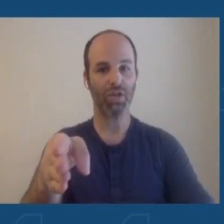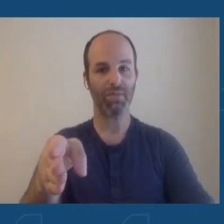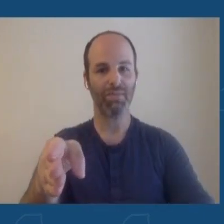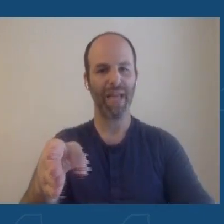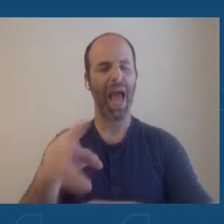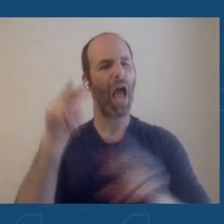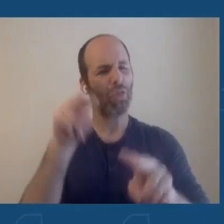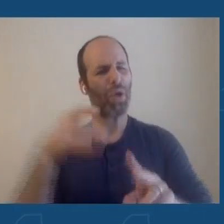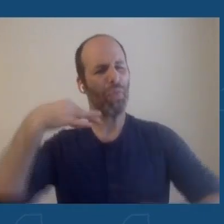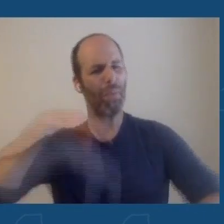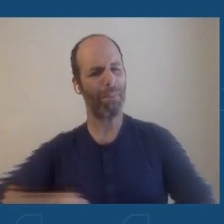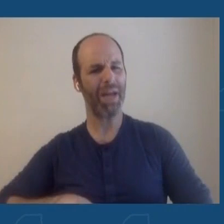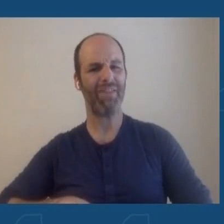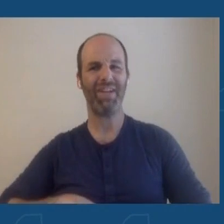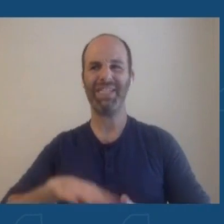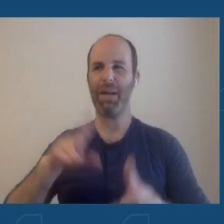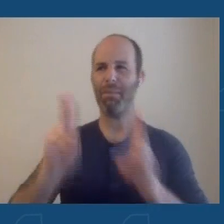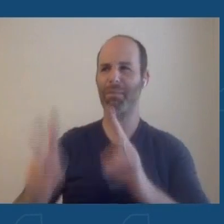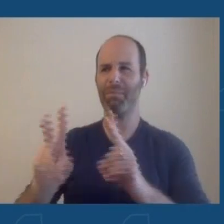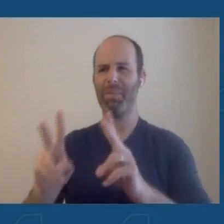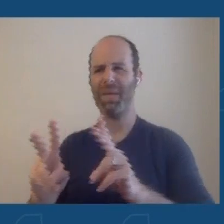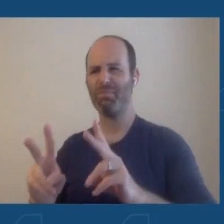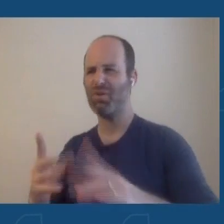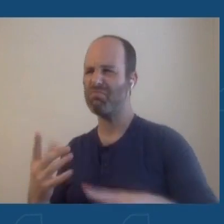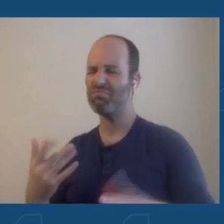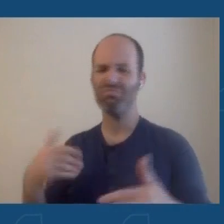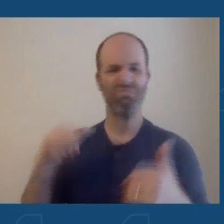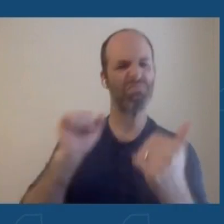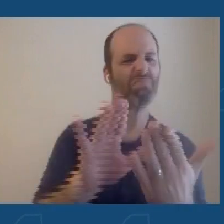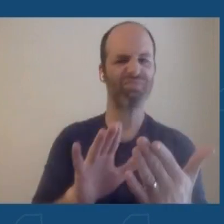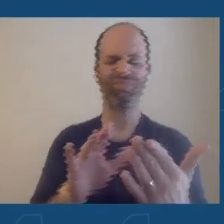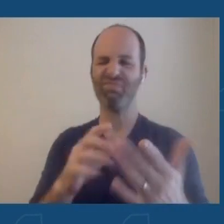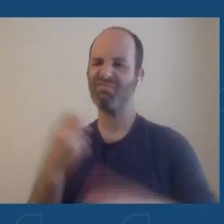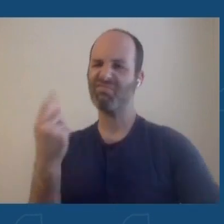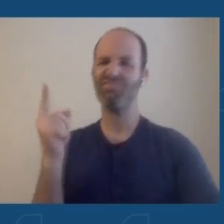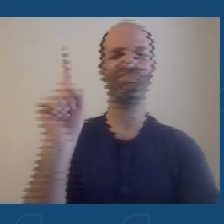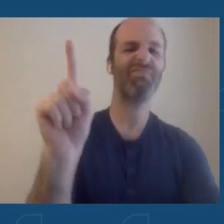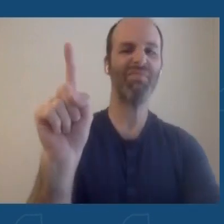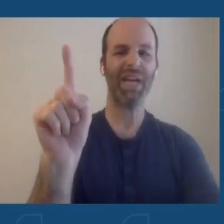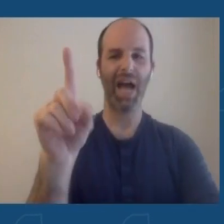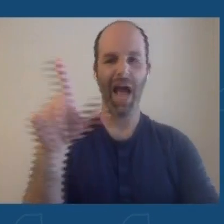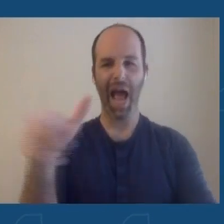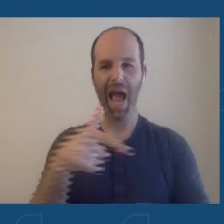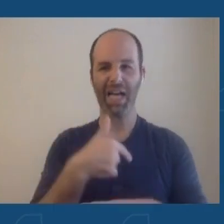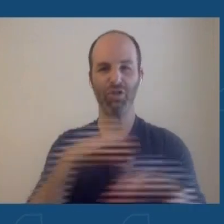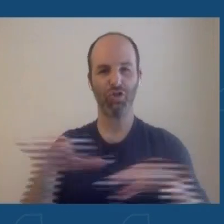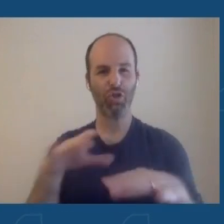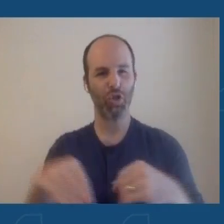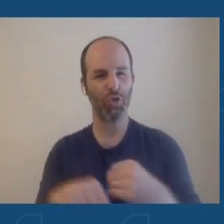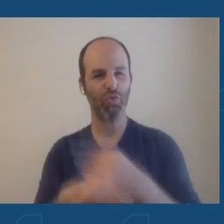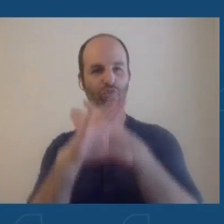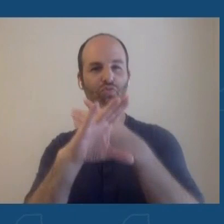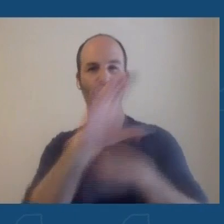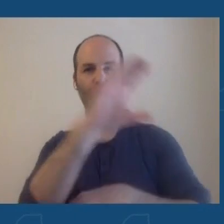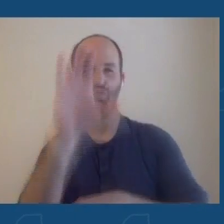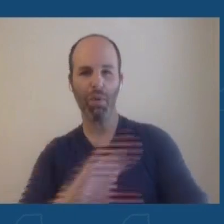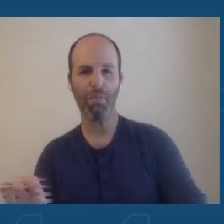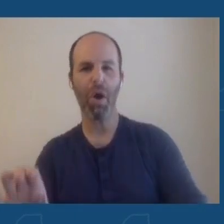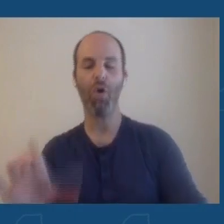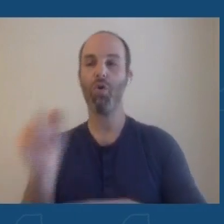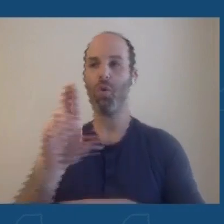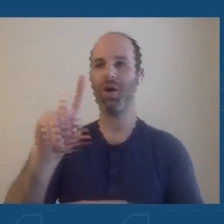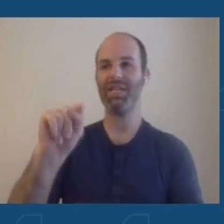we saw people rise up and do. You know, the whole future of remote work and areas of, you know, telehealth services are a lot of good things that